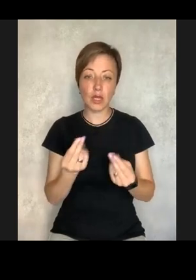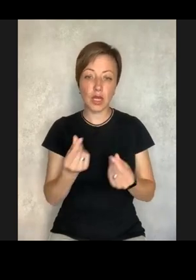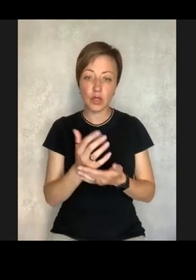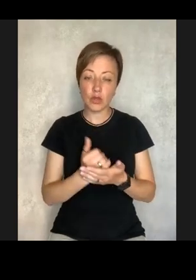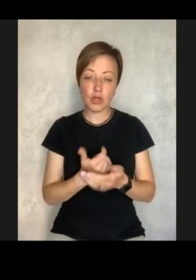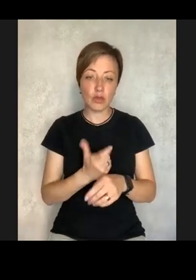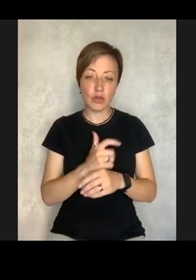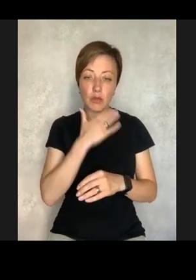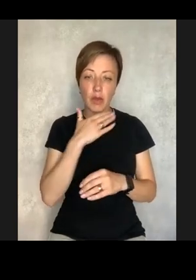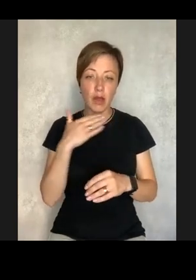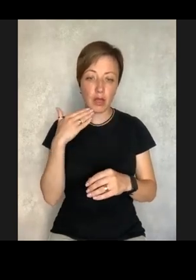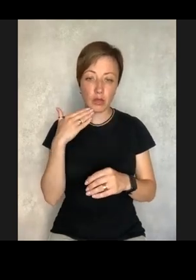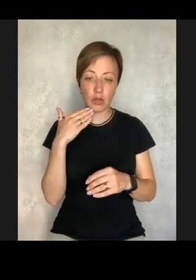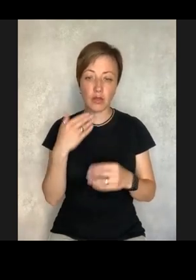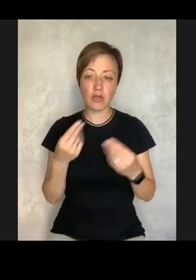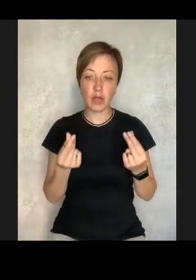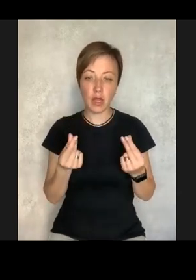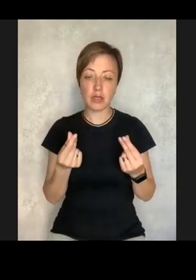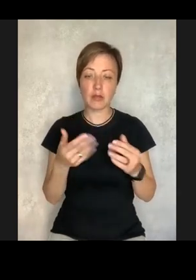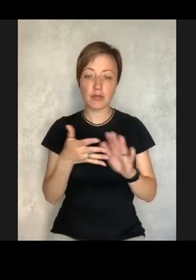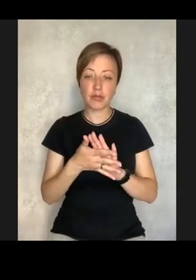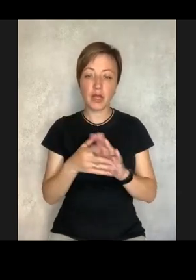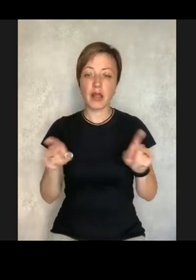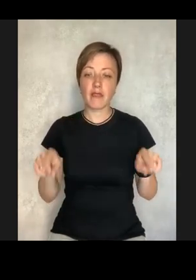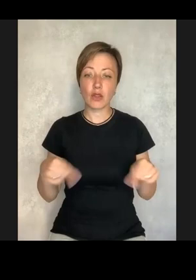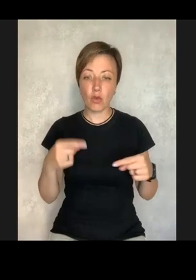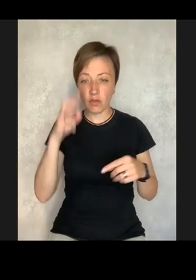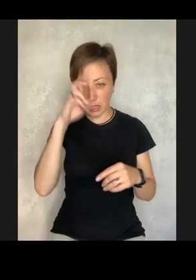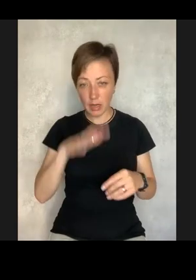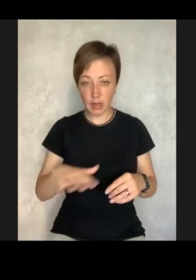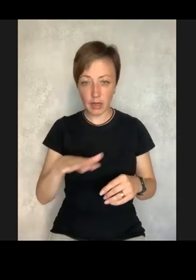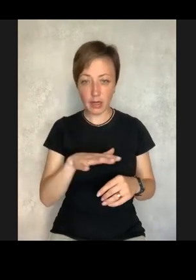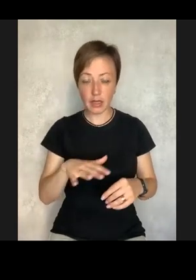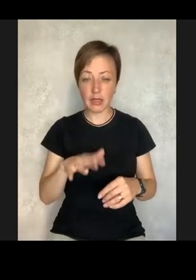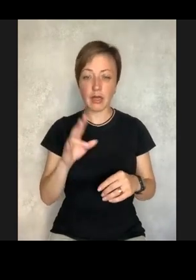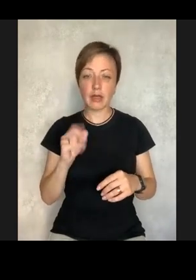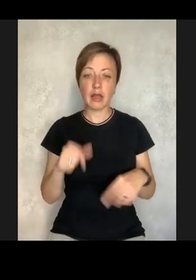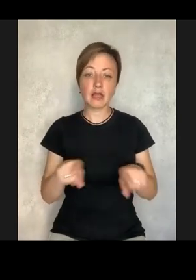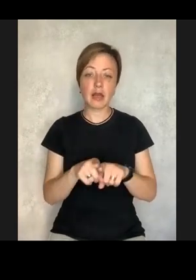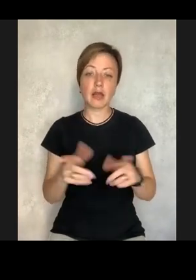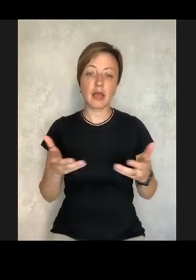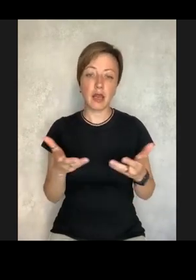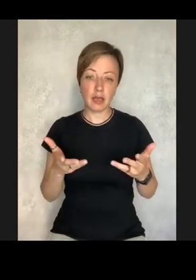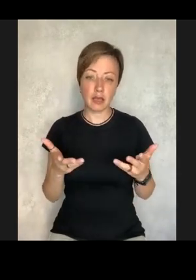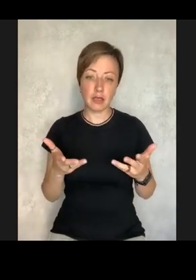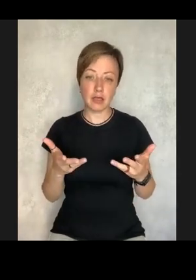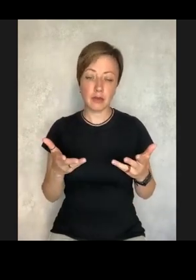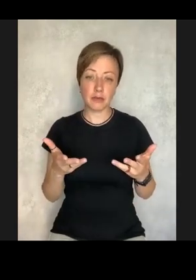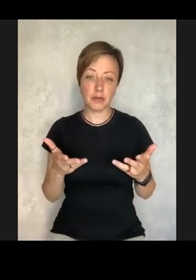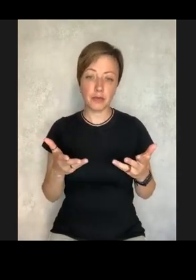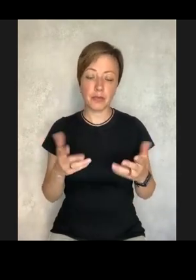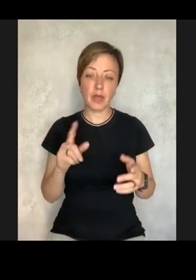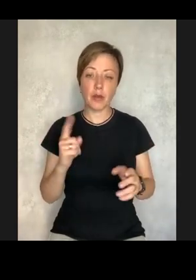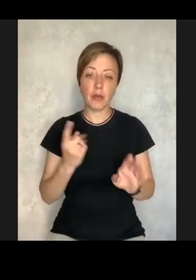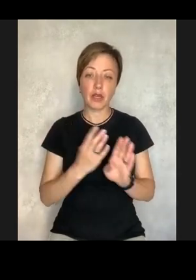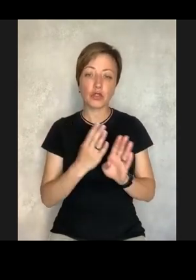and now after the war they will not have the relevant resources because they will have to reallocate a lot of money for the recovery and rebuilding